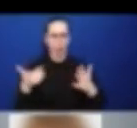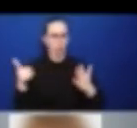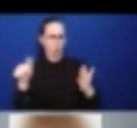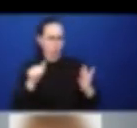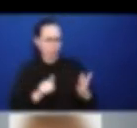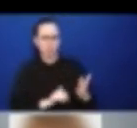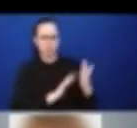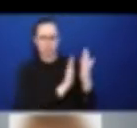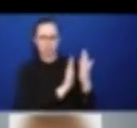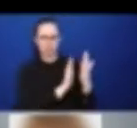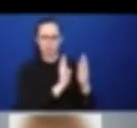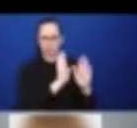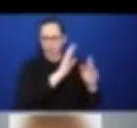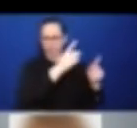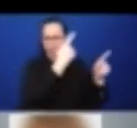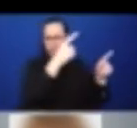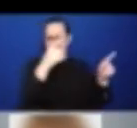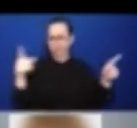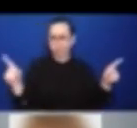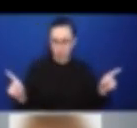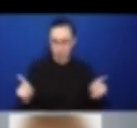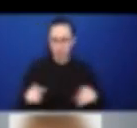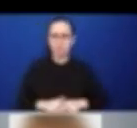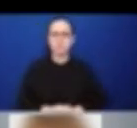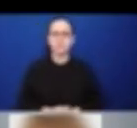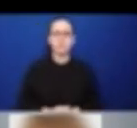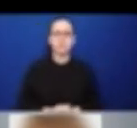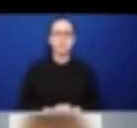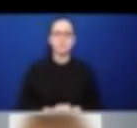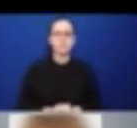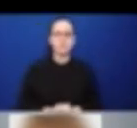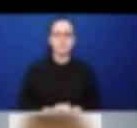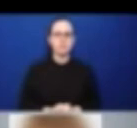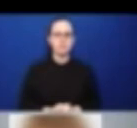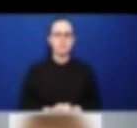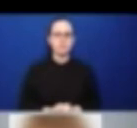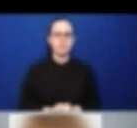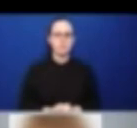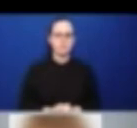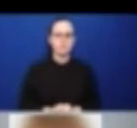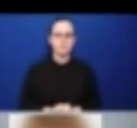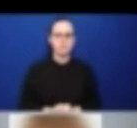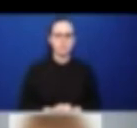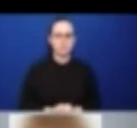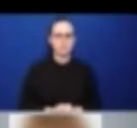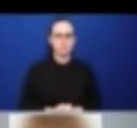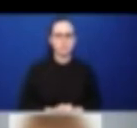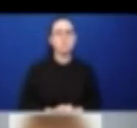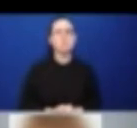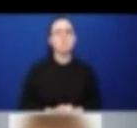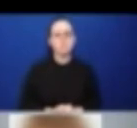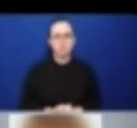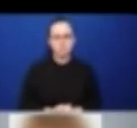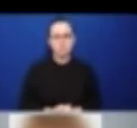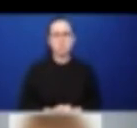So, like I said, I'll just provide a snapshot of some of our findings. We included